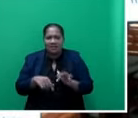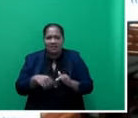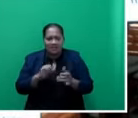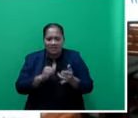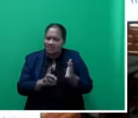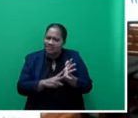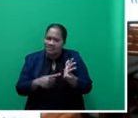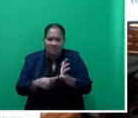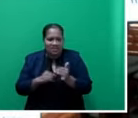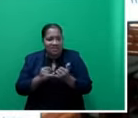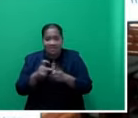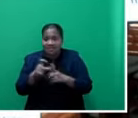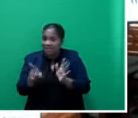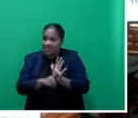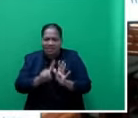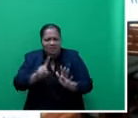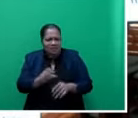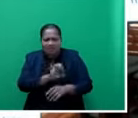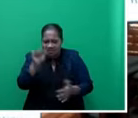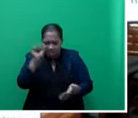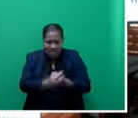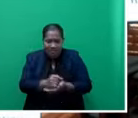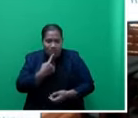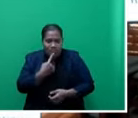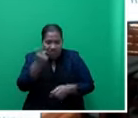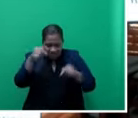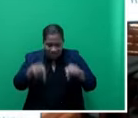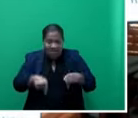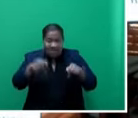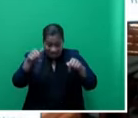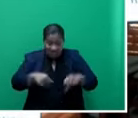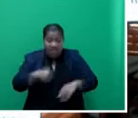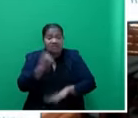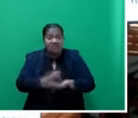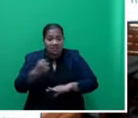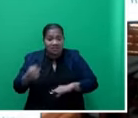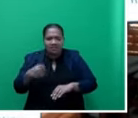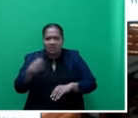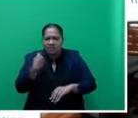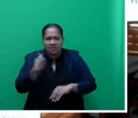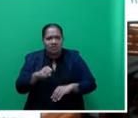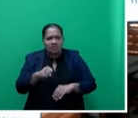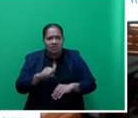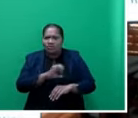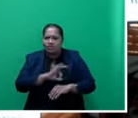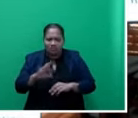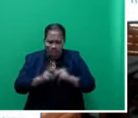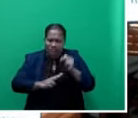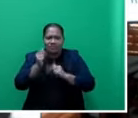correct to state in this House that this government no longer constructs evacuation centres.